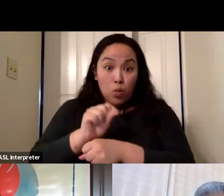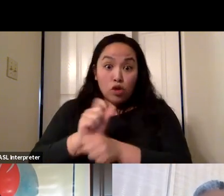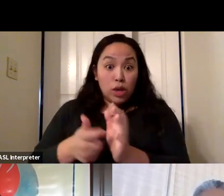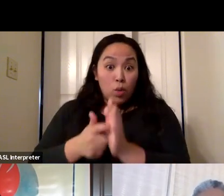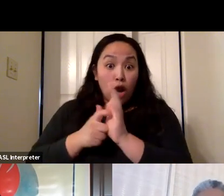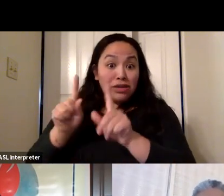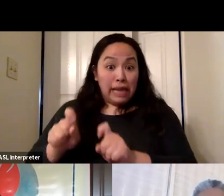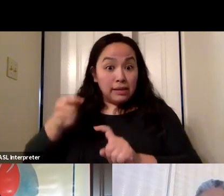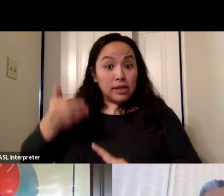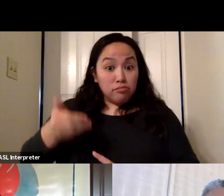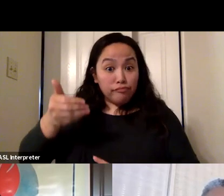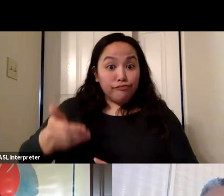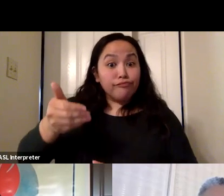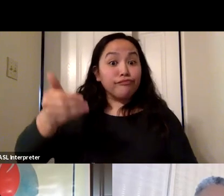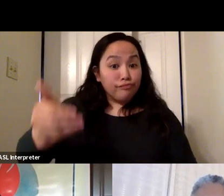work in progress.